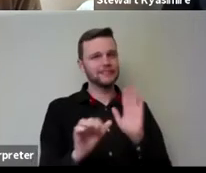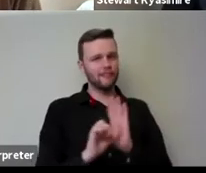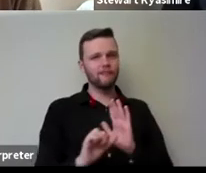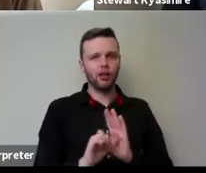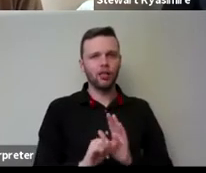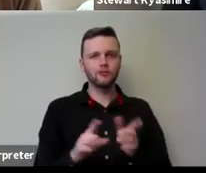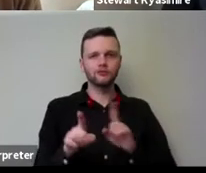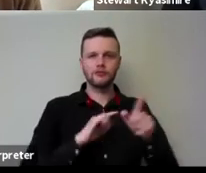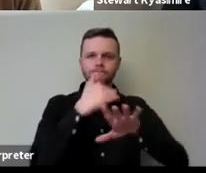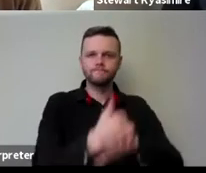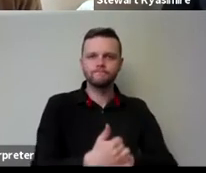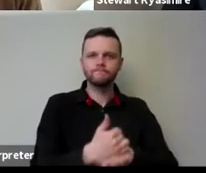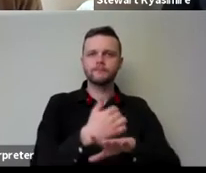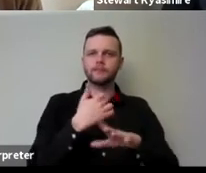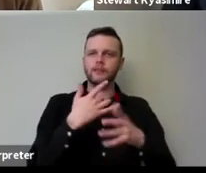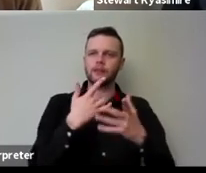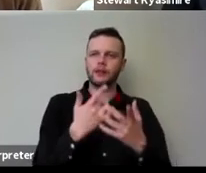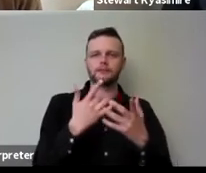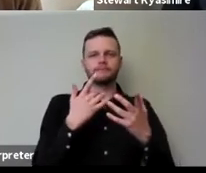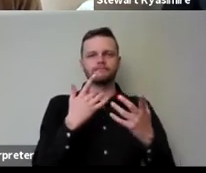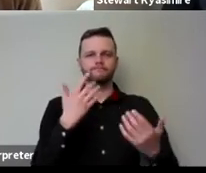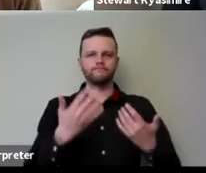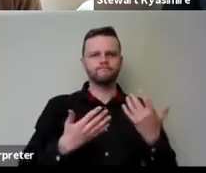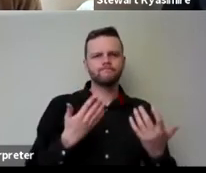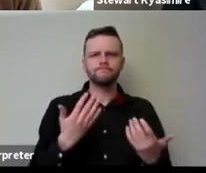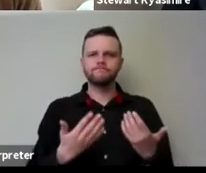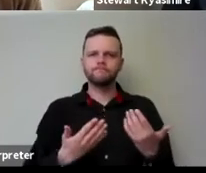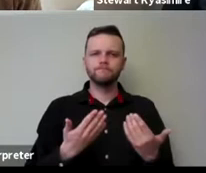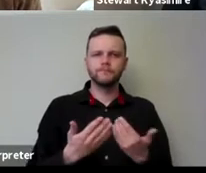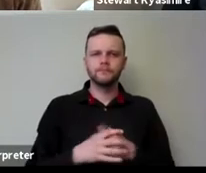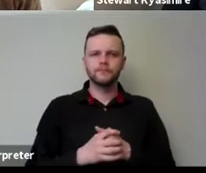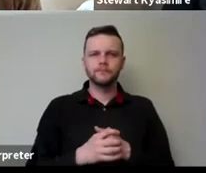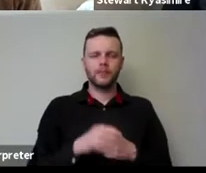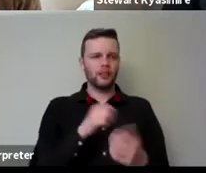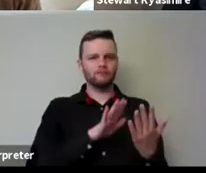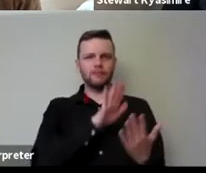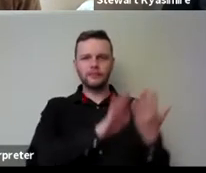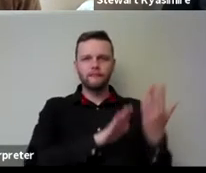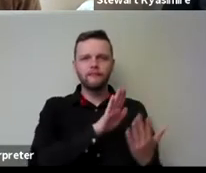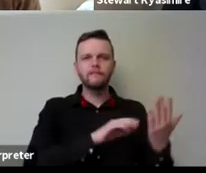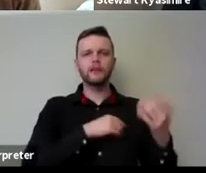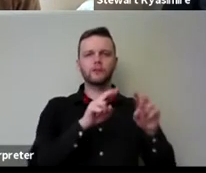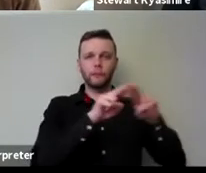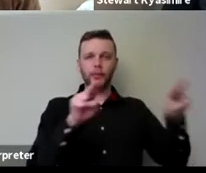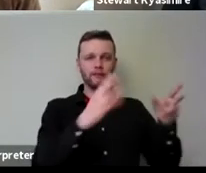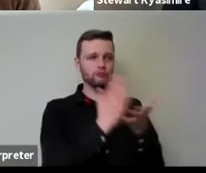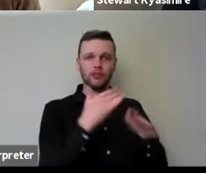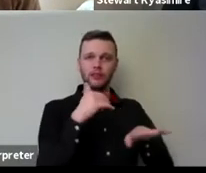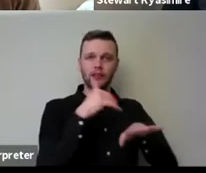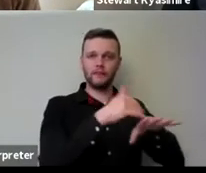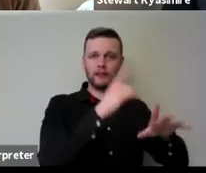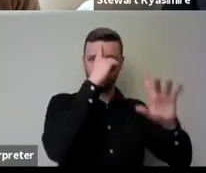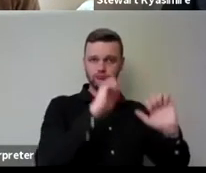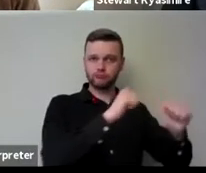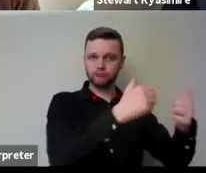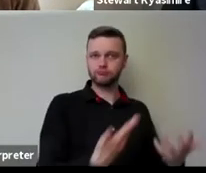establish uh you know these sorts of these sorts of um um interfaces or or platforms that are really as effective as we might really want them to